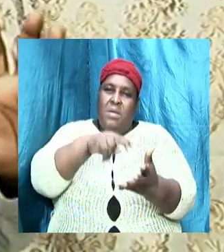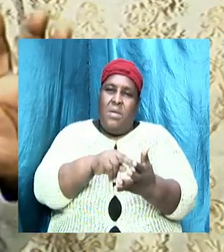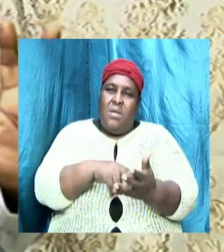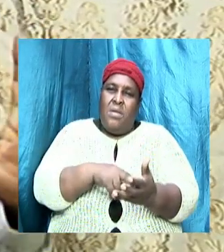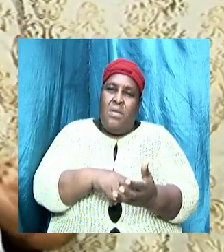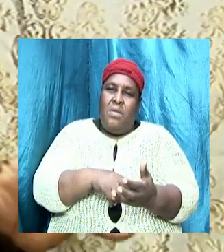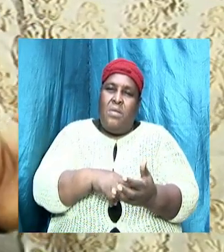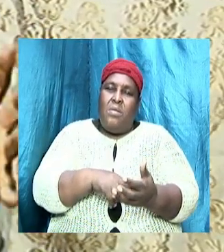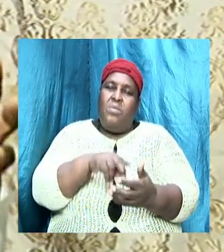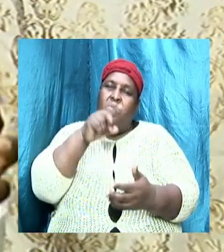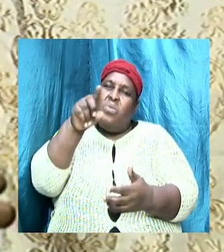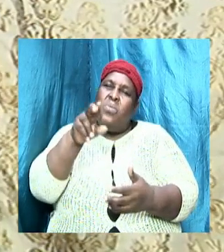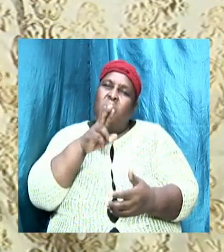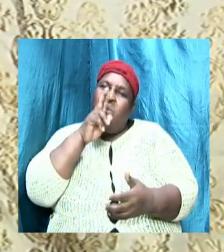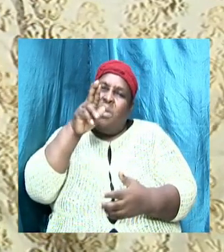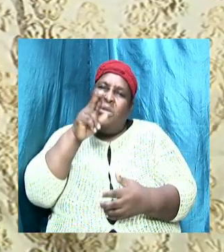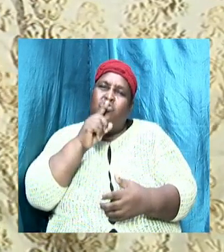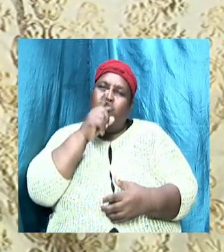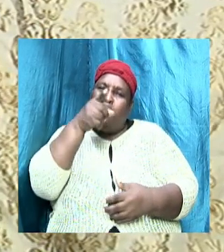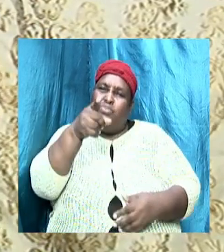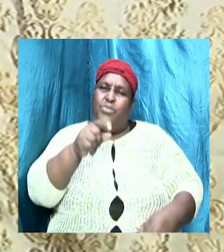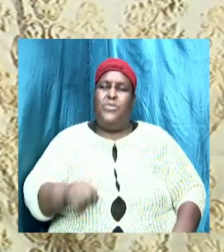Christ you are in truth